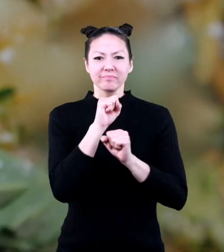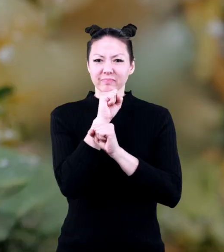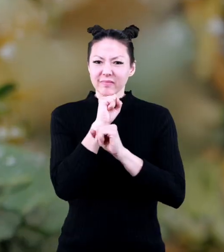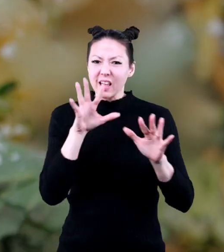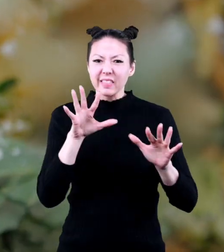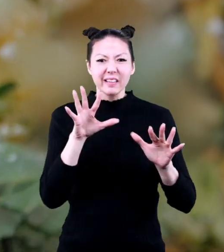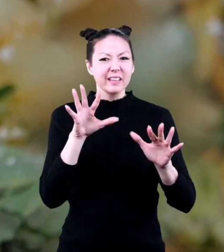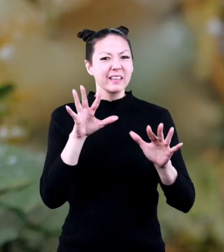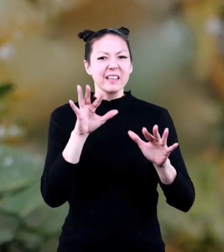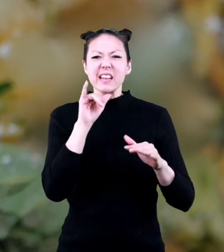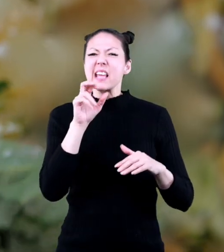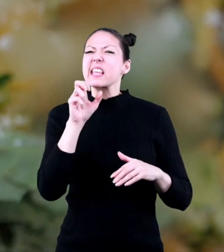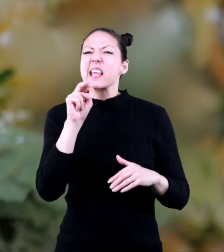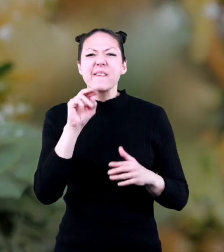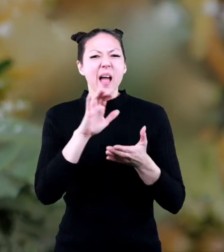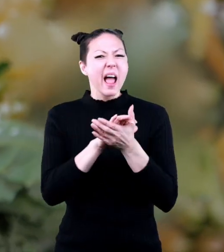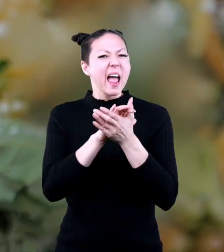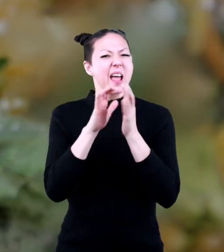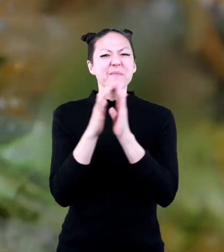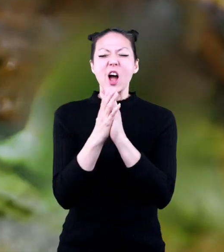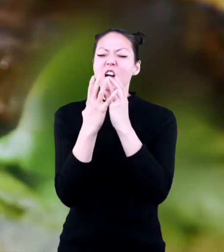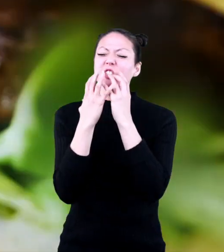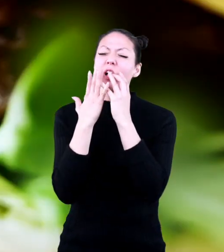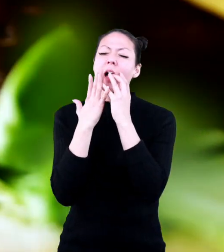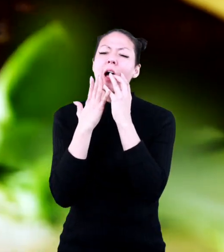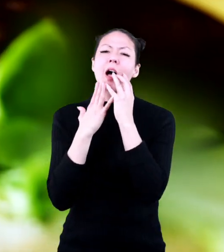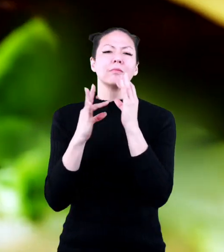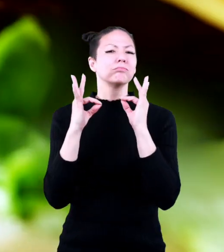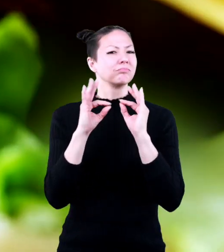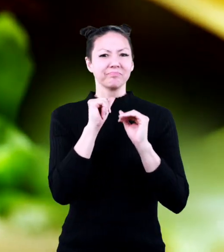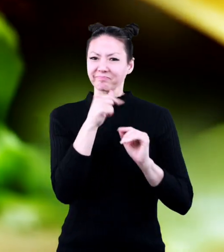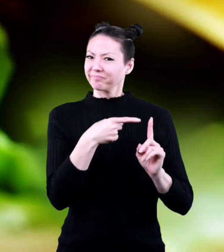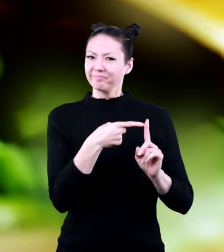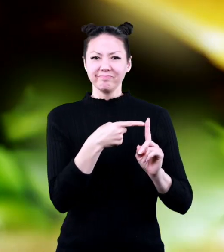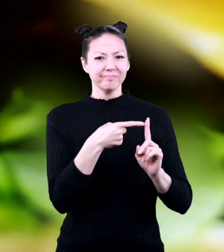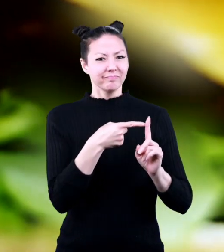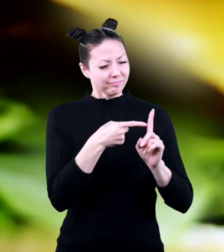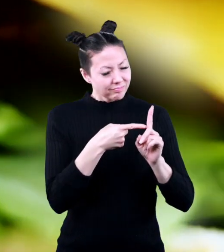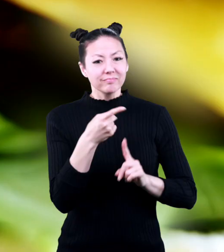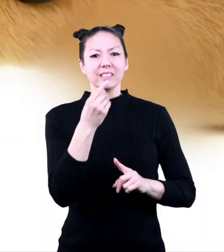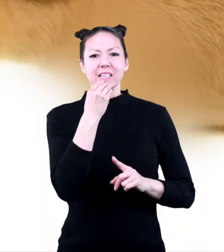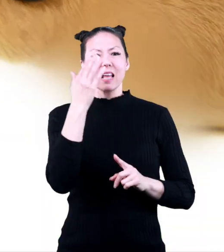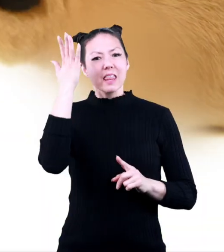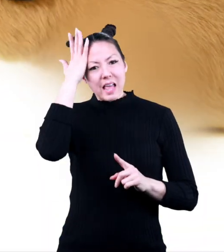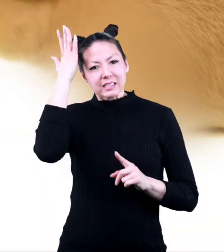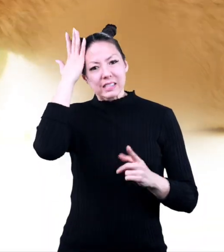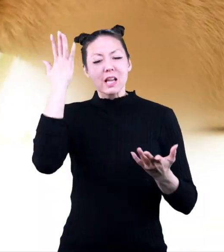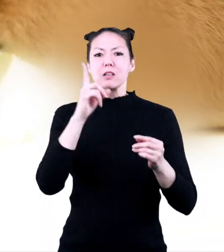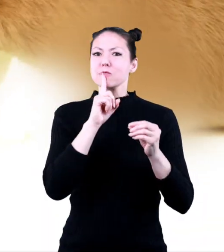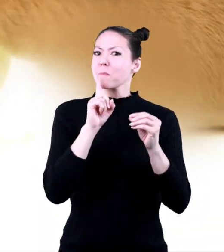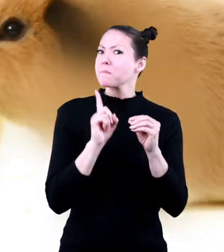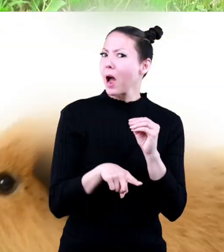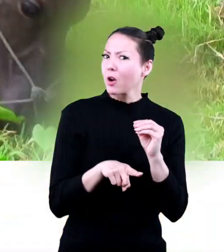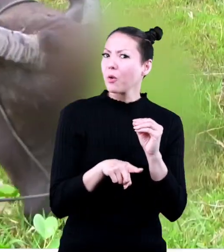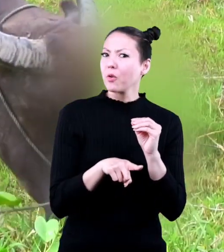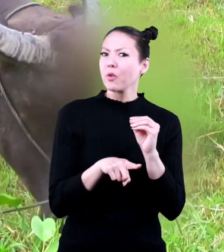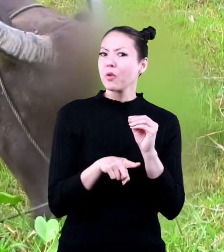them. Not even when it's a juicy hamburger. Though, they might eat the lettuce and tomatoes.